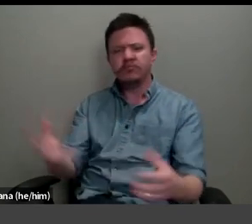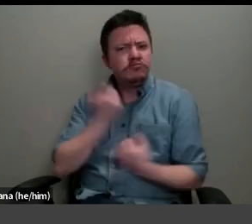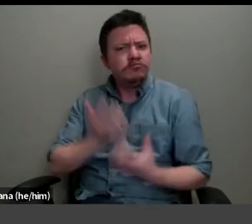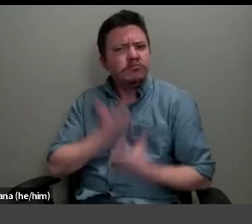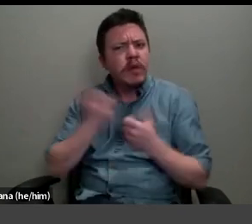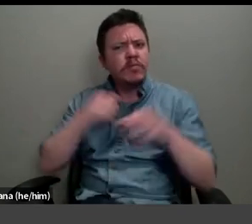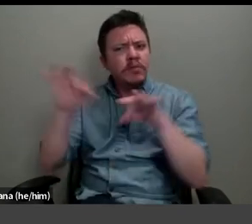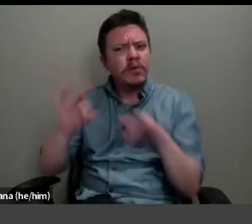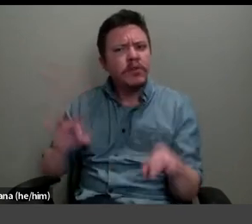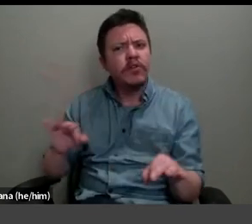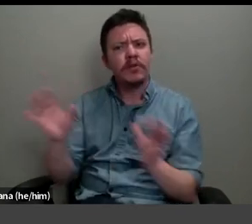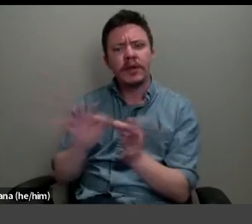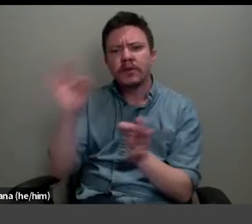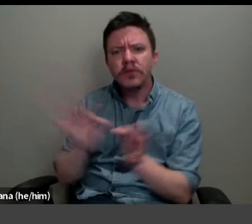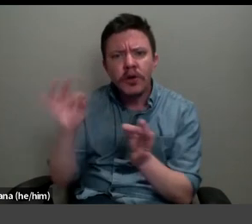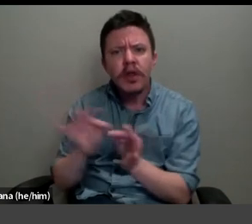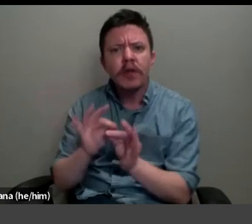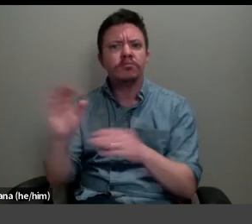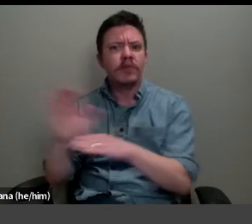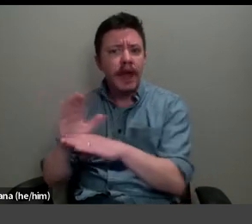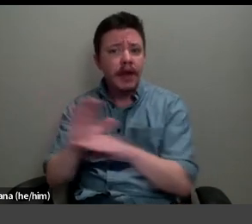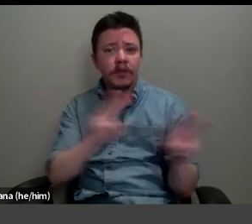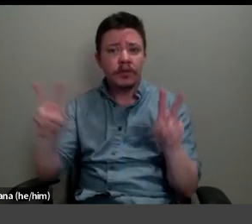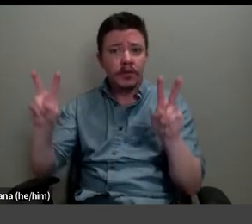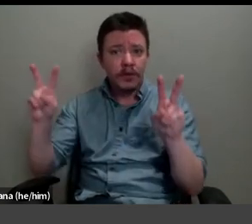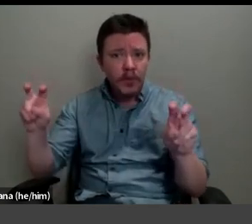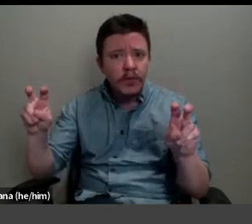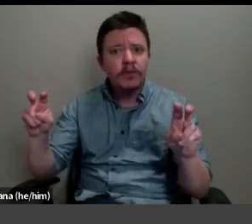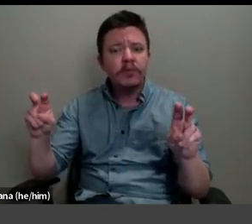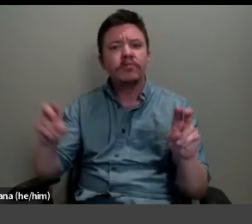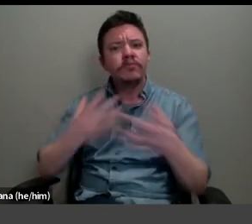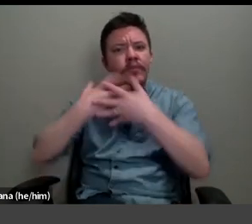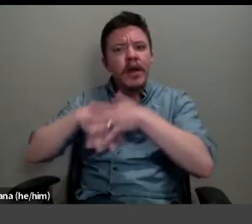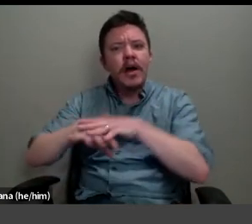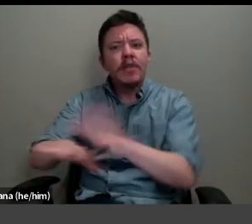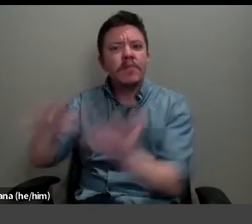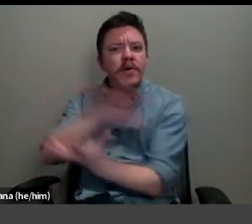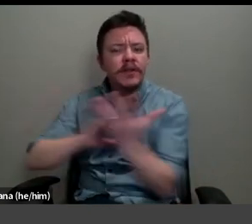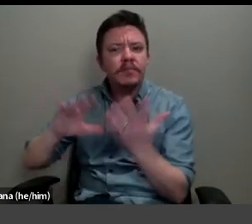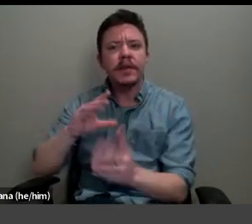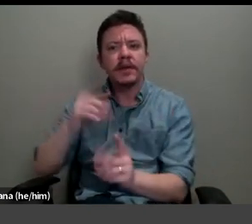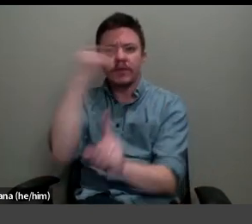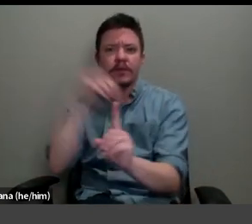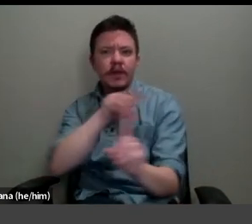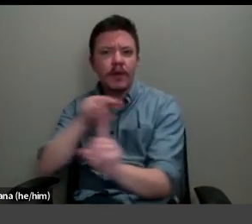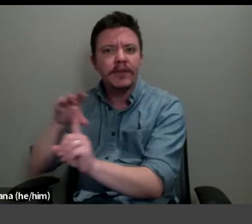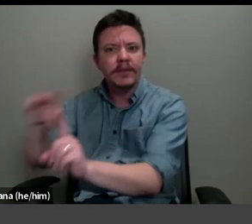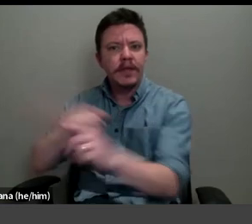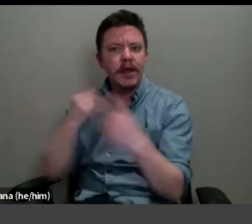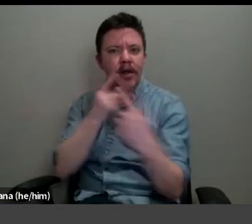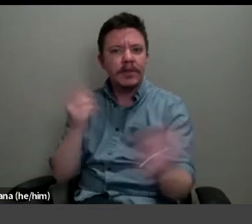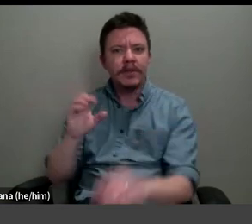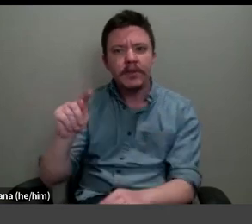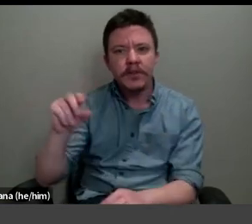sewing ateliers in terms of, quote, a harmonious mix of silhouettes, an opposition of tones, a symphony of